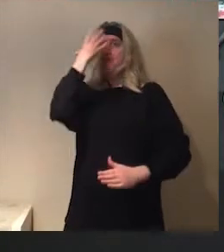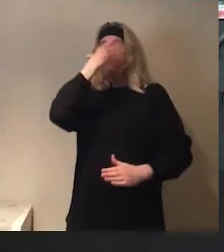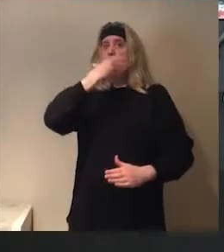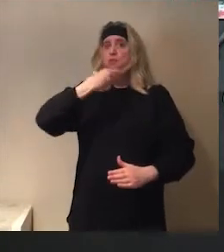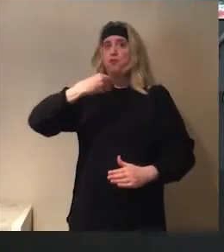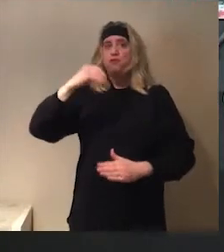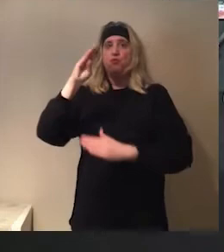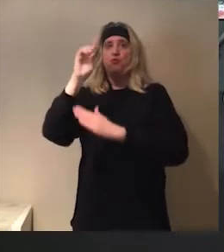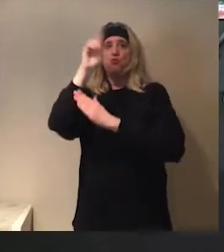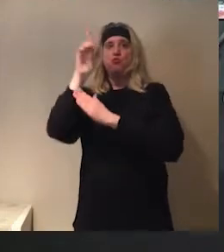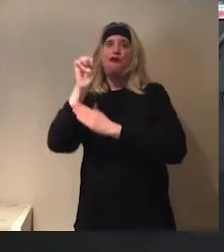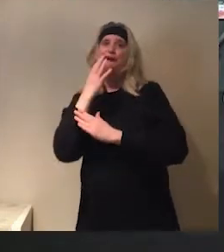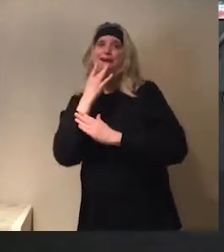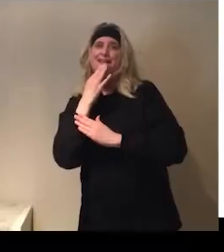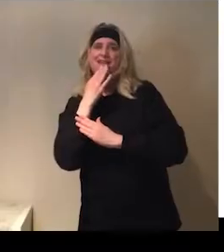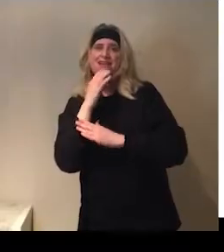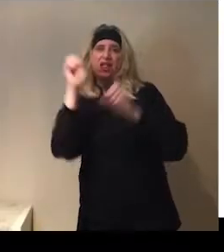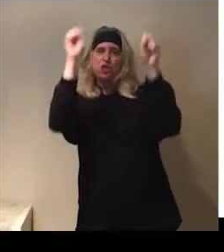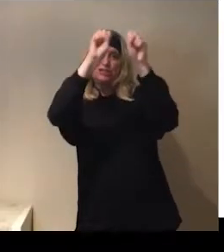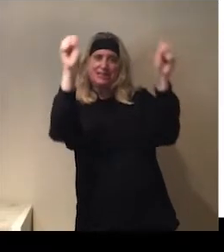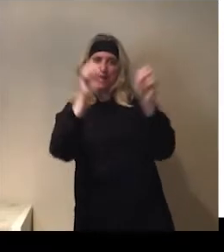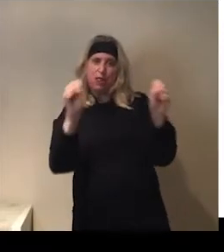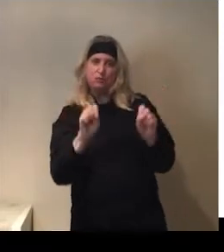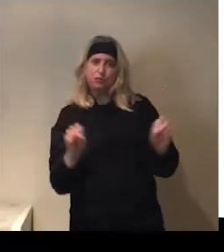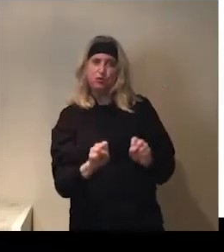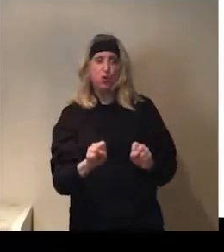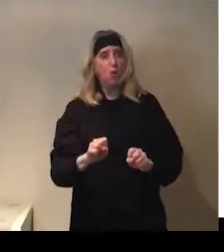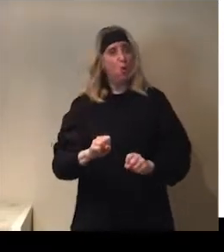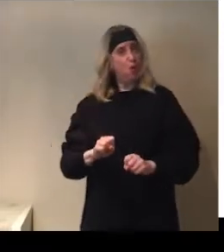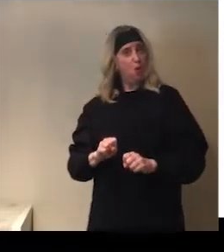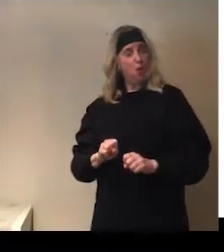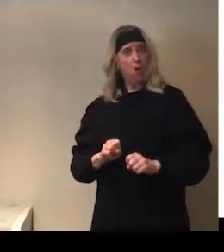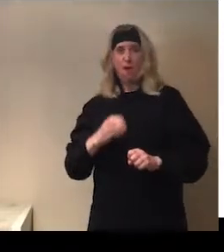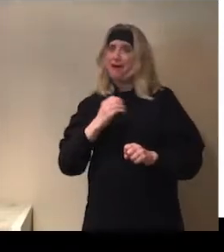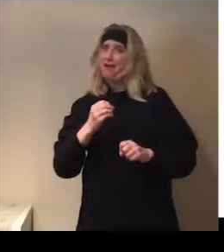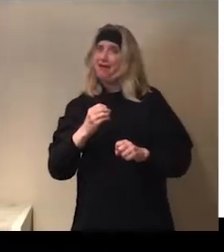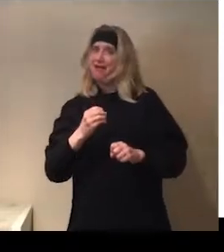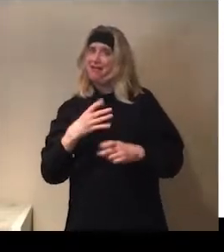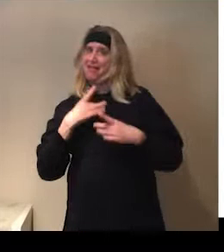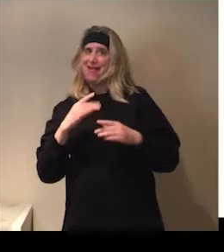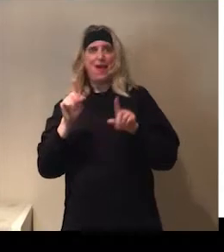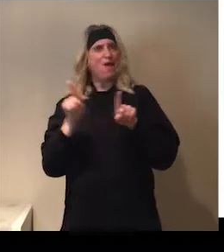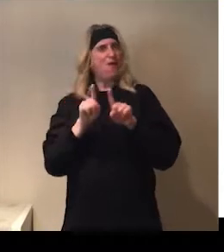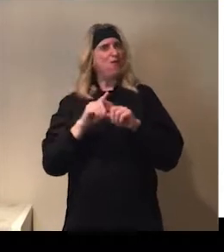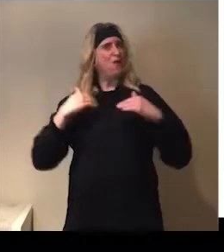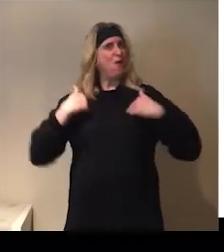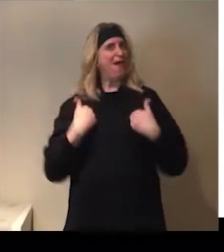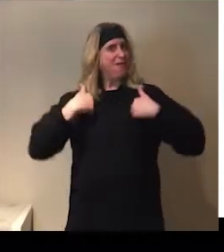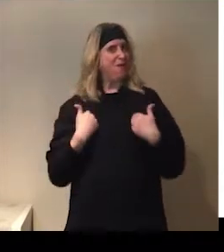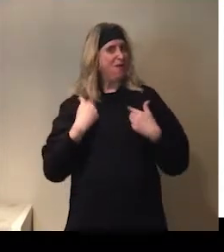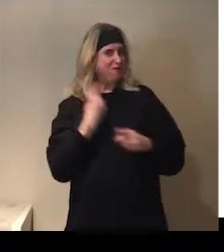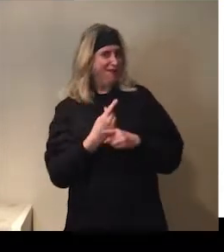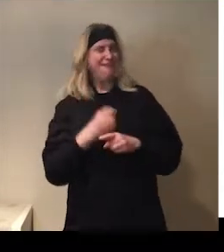bronze sculptures. Oh, skydress. Yes. And he also liked animals. He loved